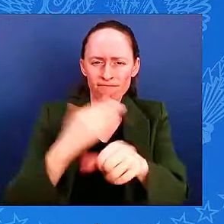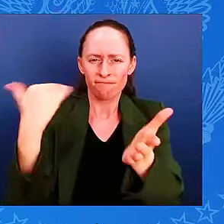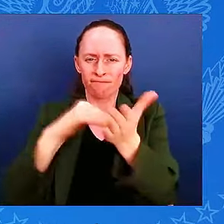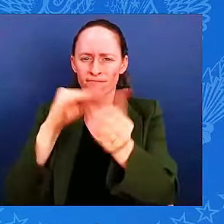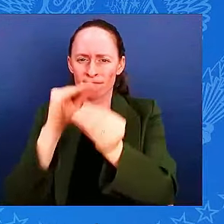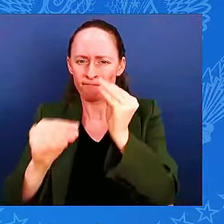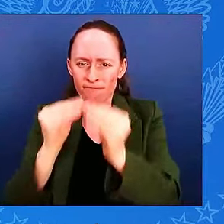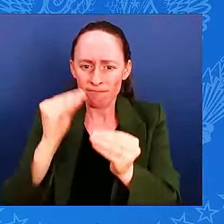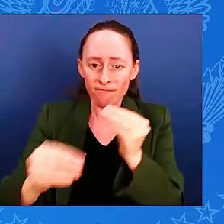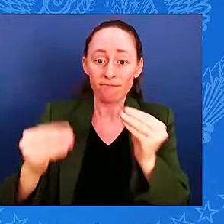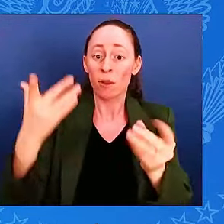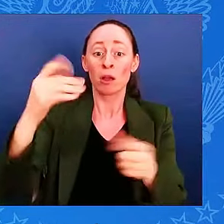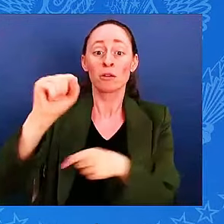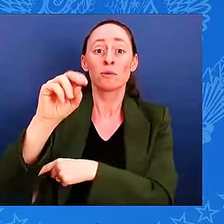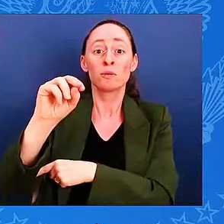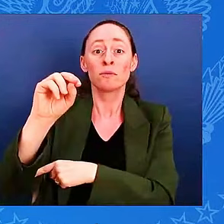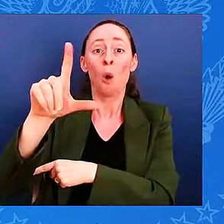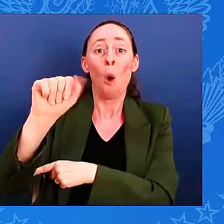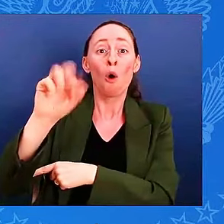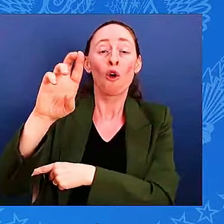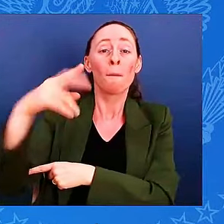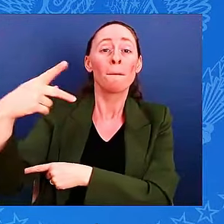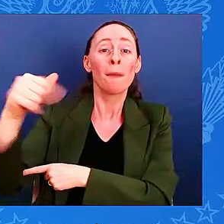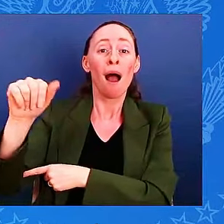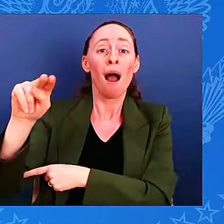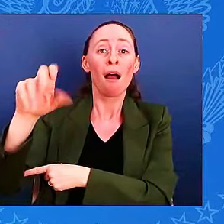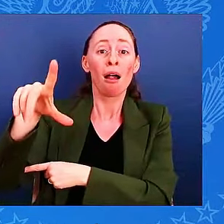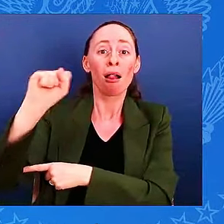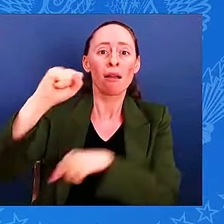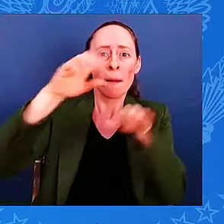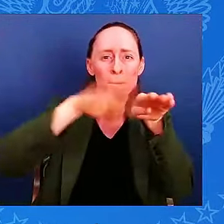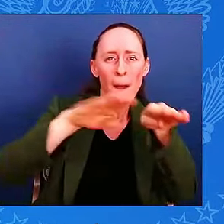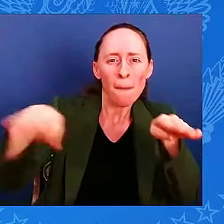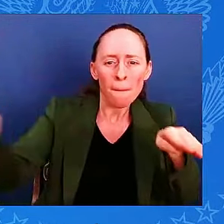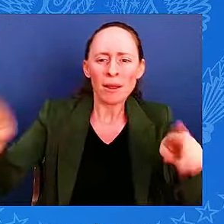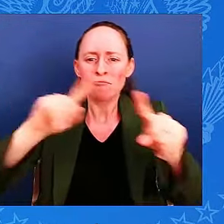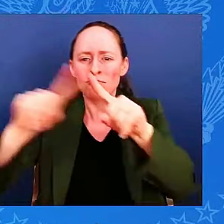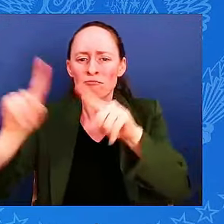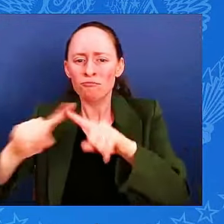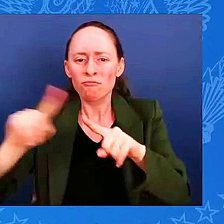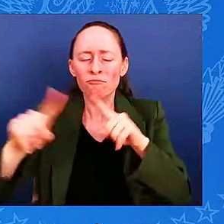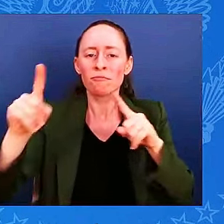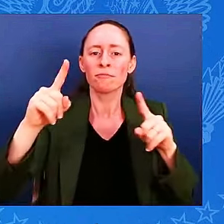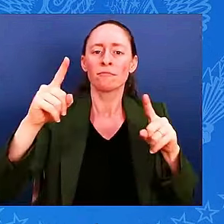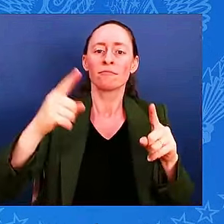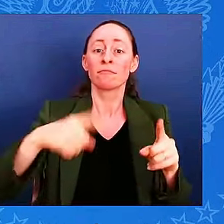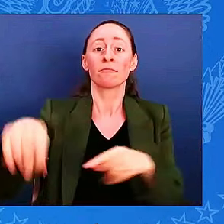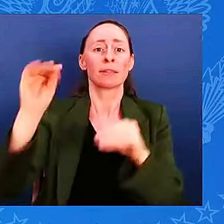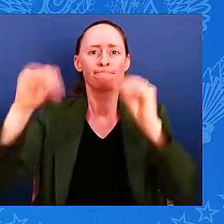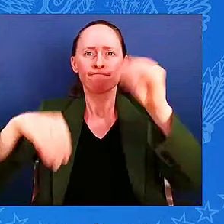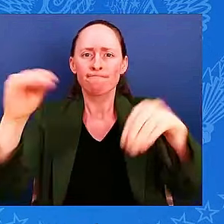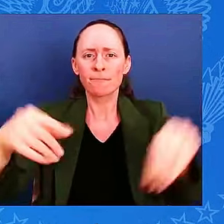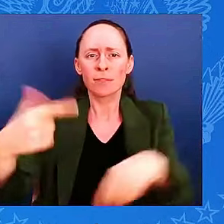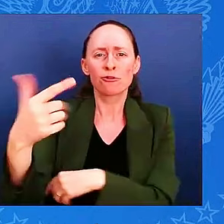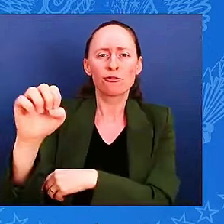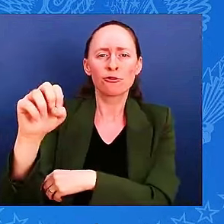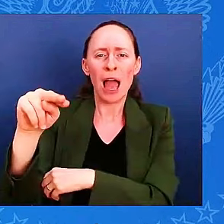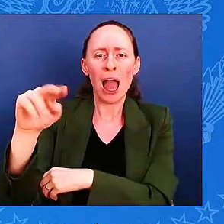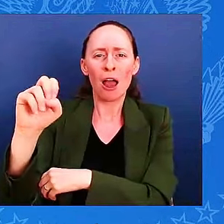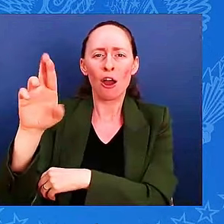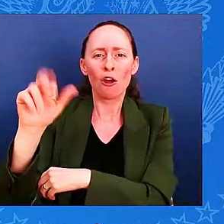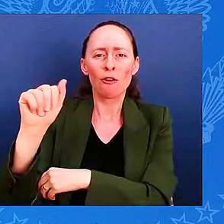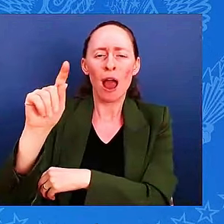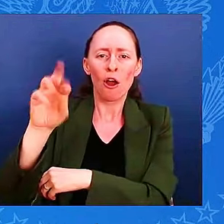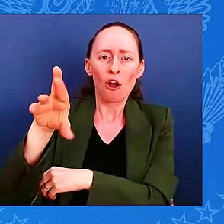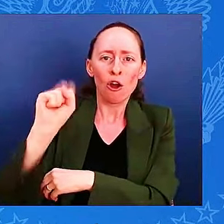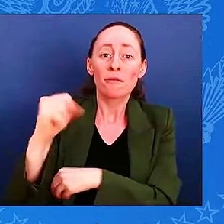in Kharkiv and Odessa. We will deploy over 480 million pounds of loan agreements for